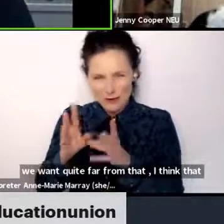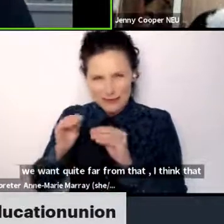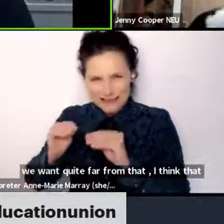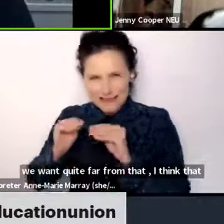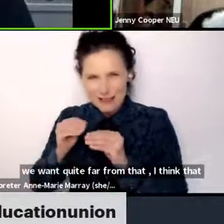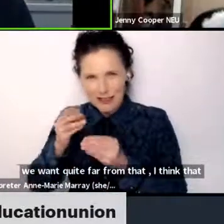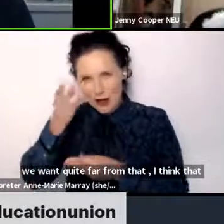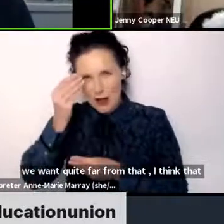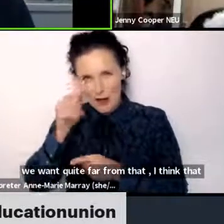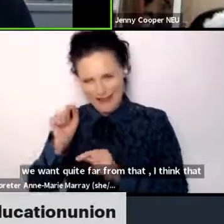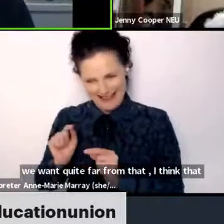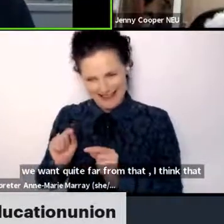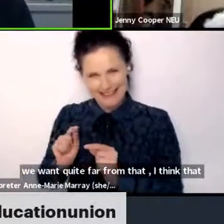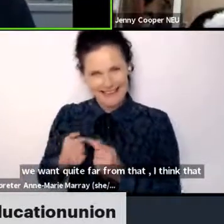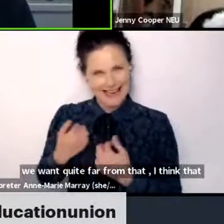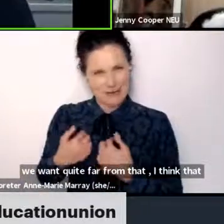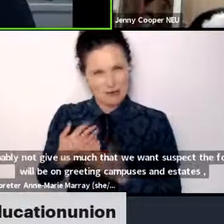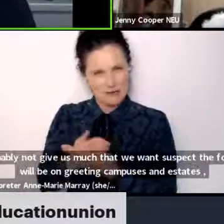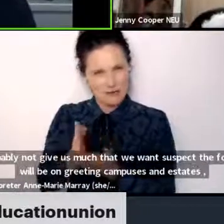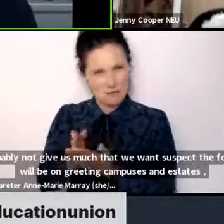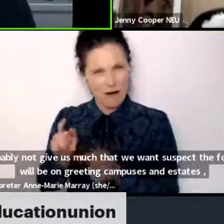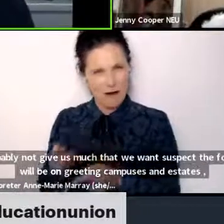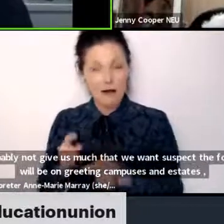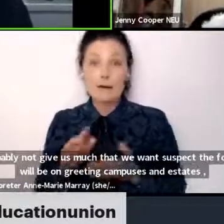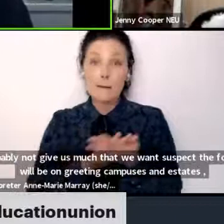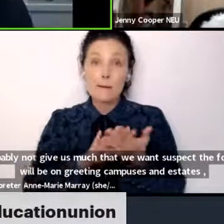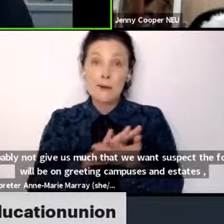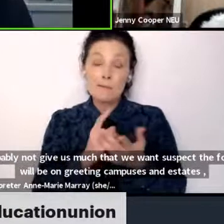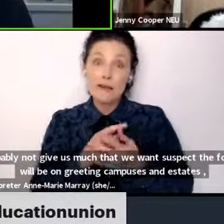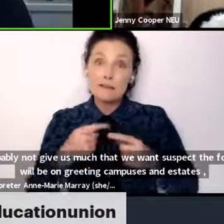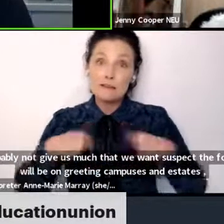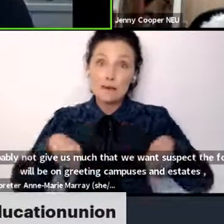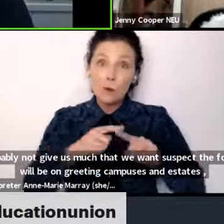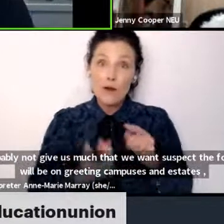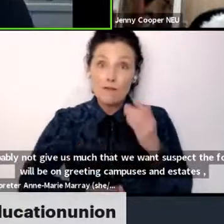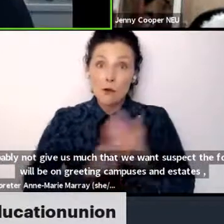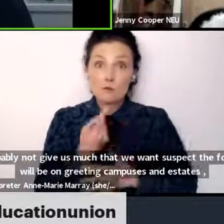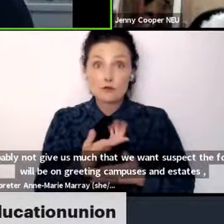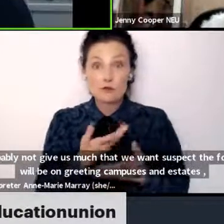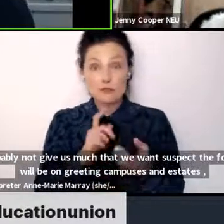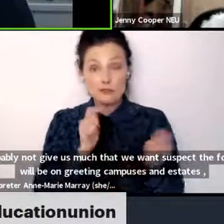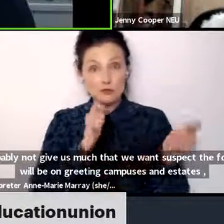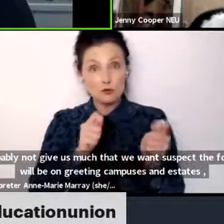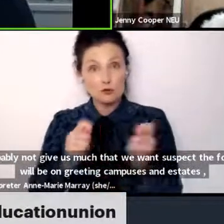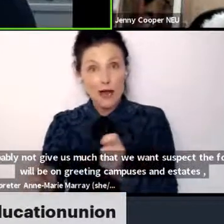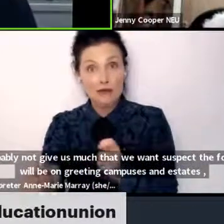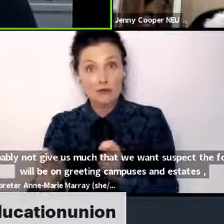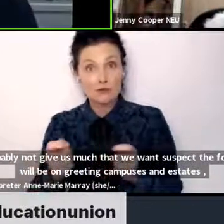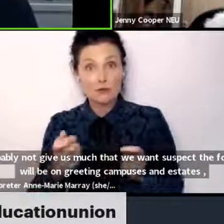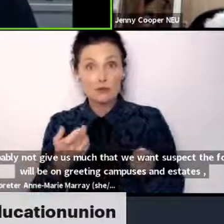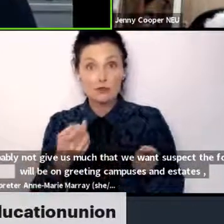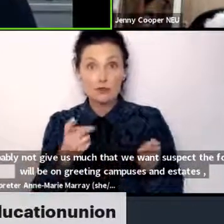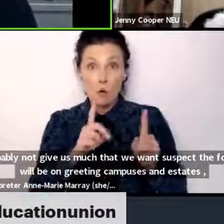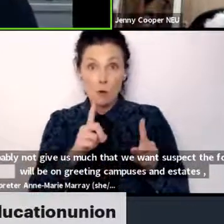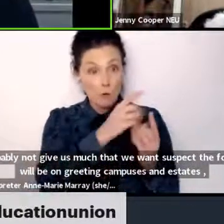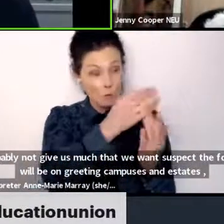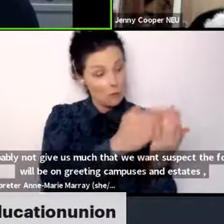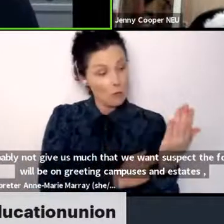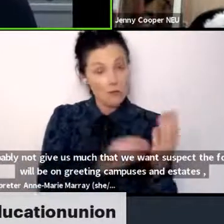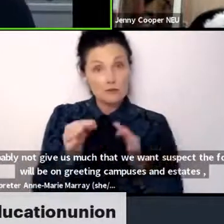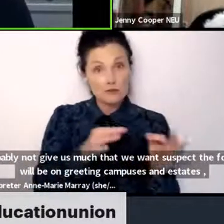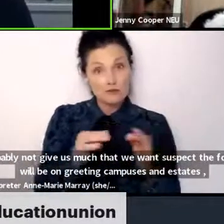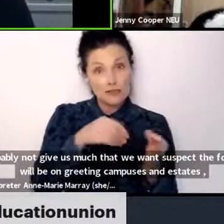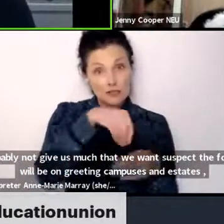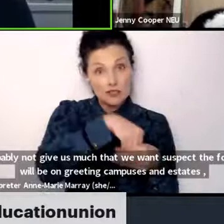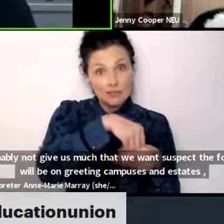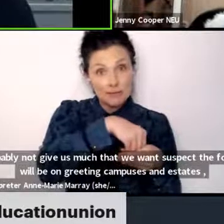for us all to help shape that further in response to the consultation. And we think we'll have from